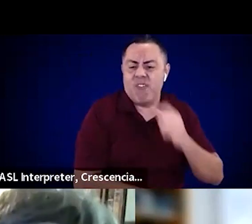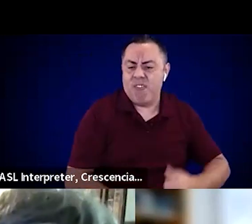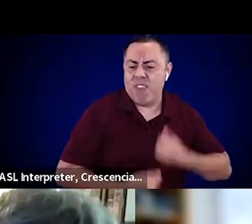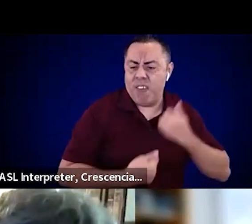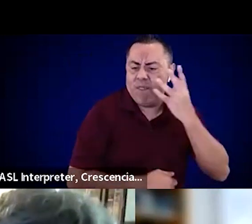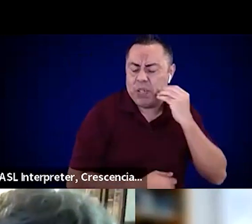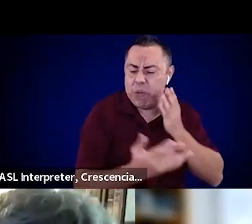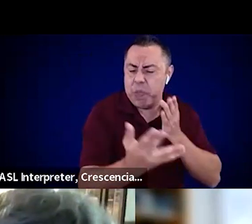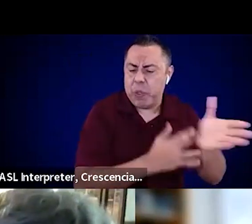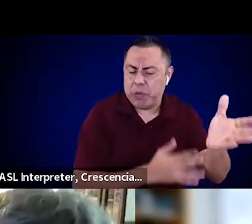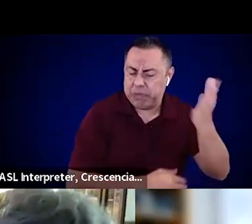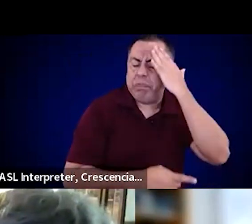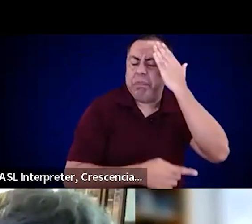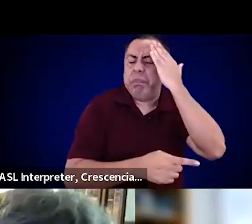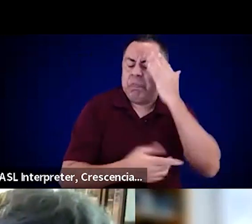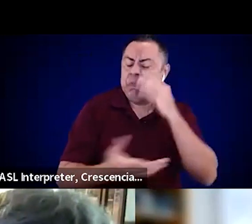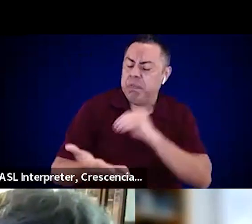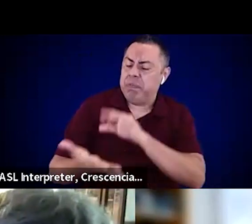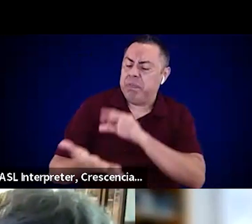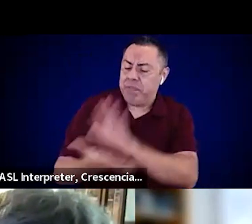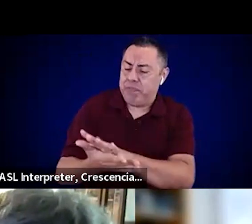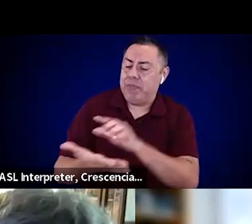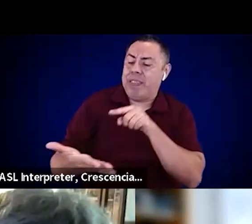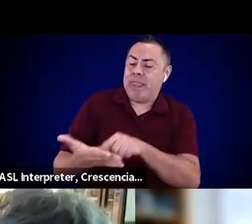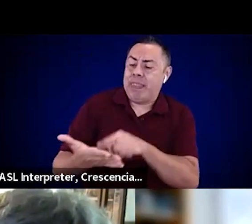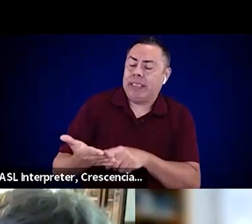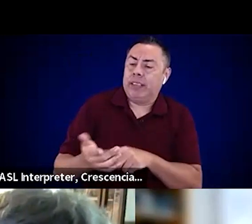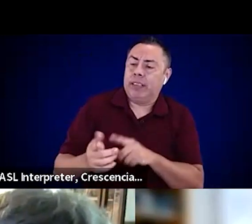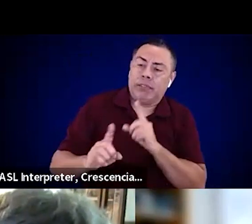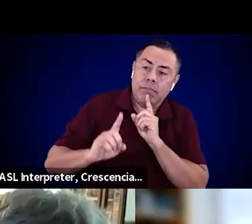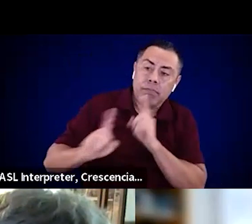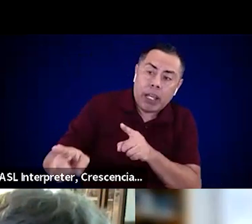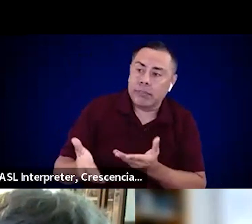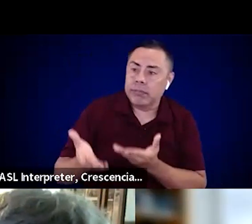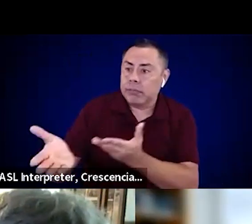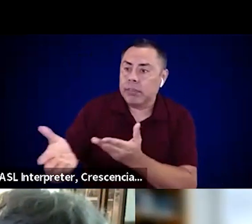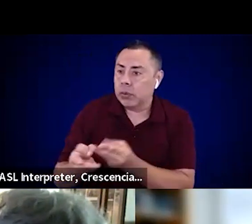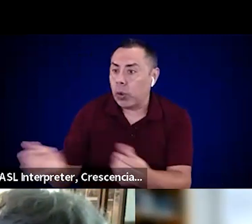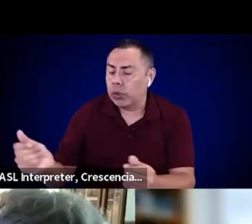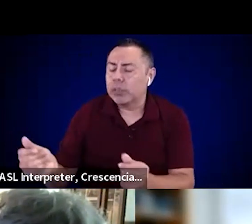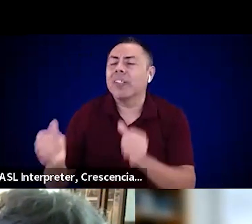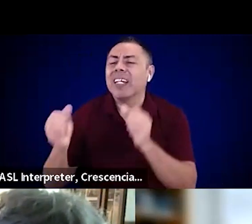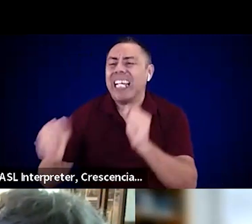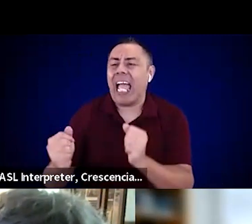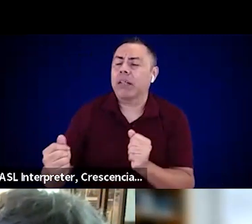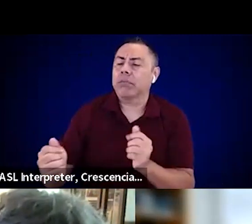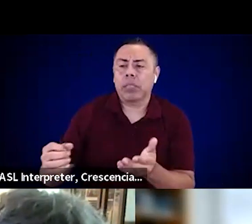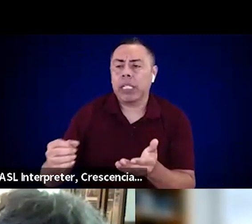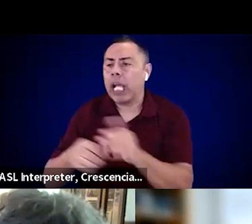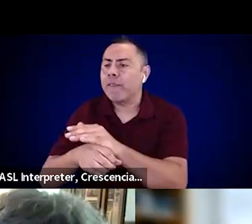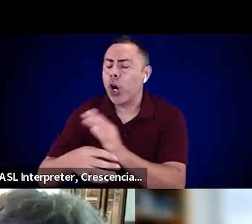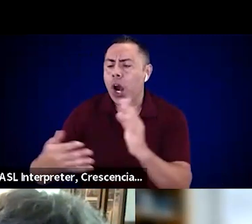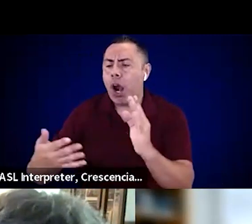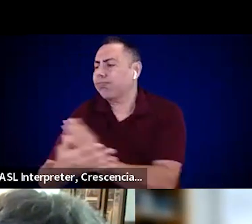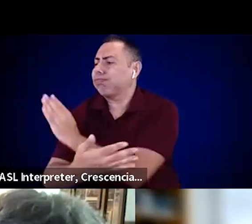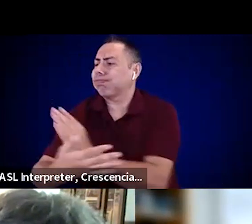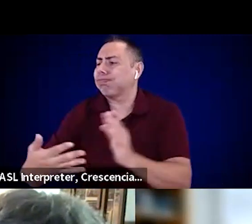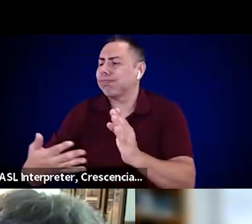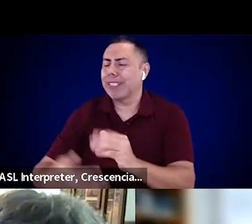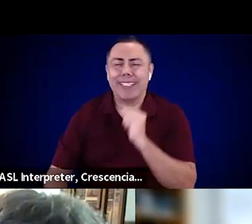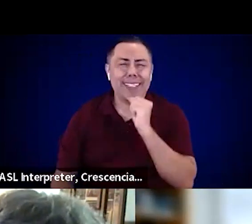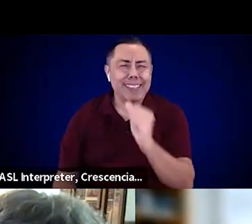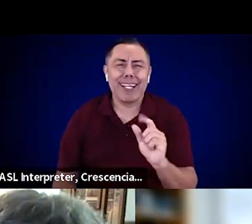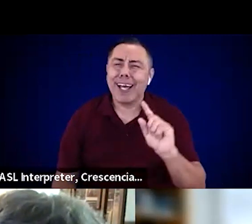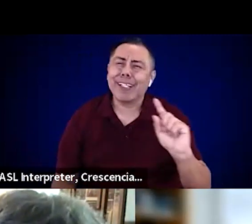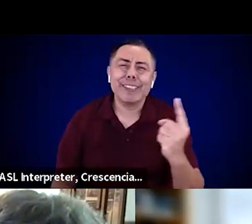that offer an entire range and cover more than just, you know, ramps or lifts